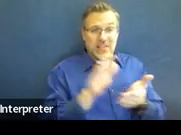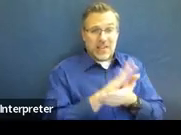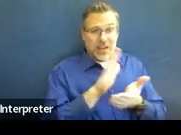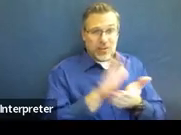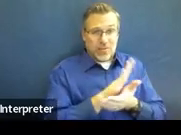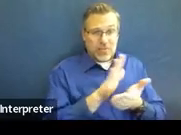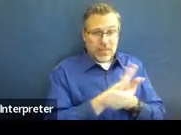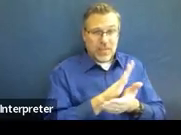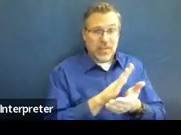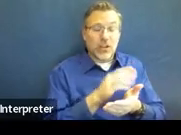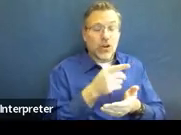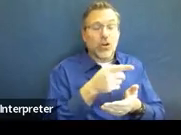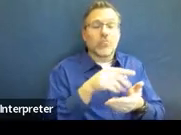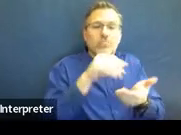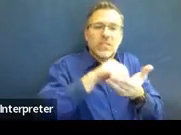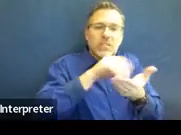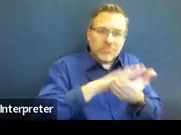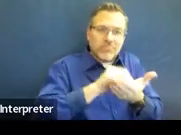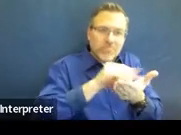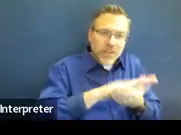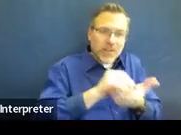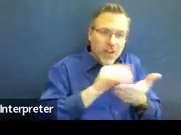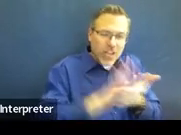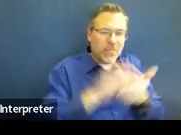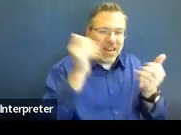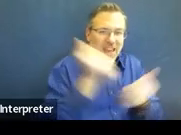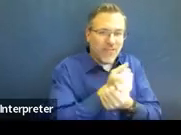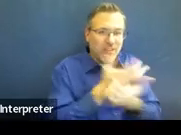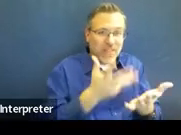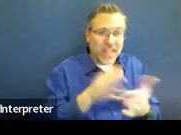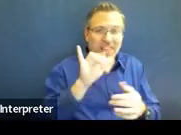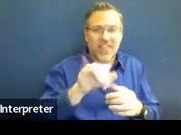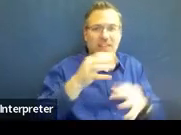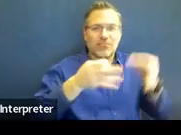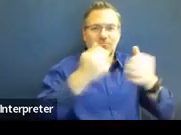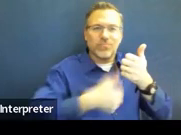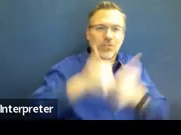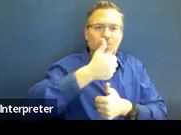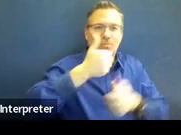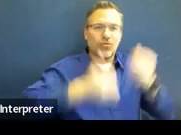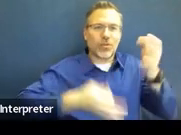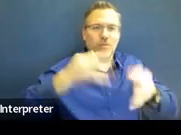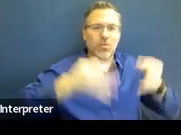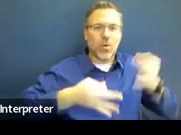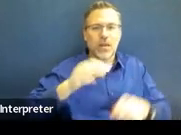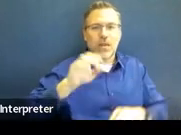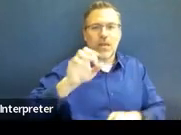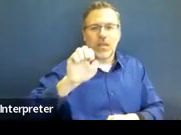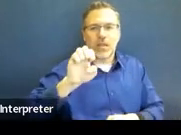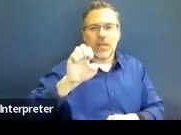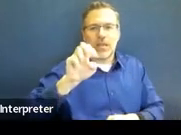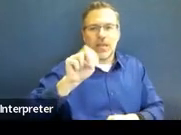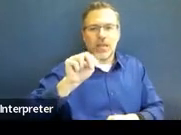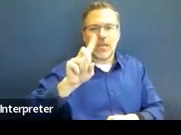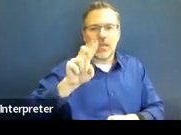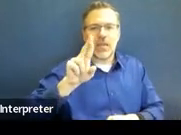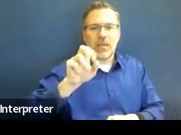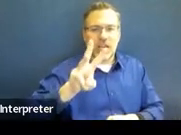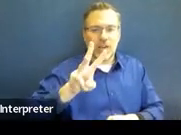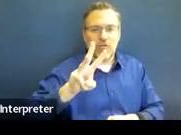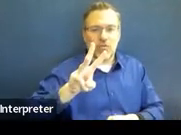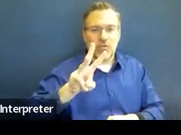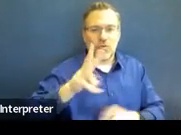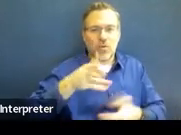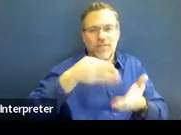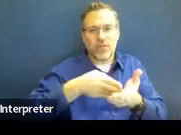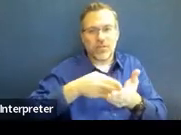itself to this pretty familiar case, Andrew F. versus the Douglas County School District. If you're not